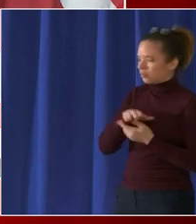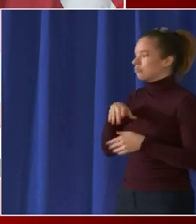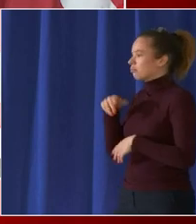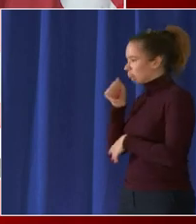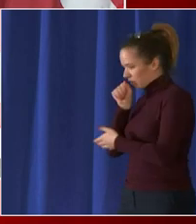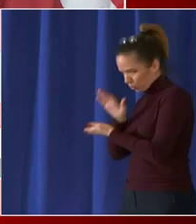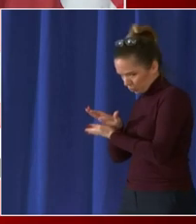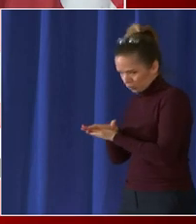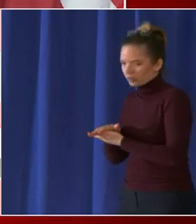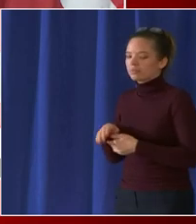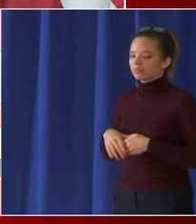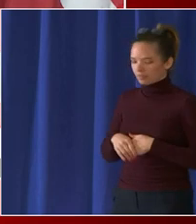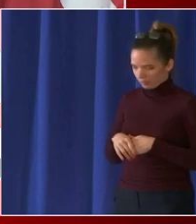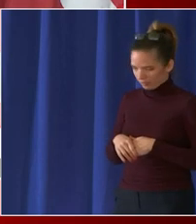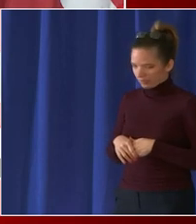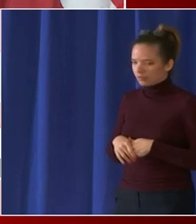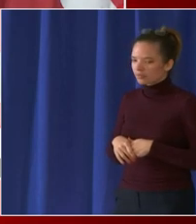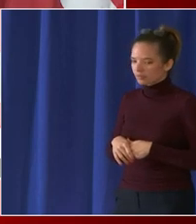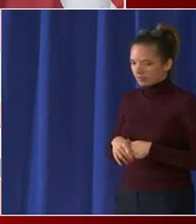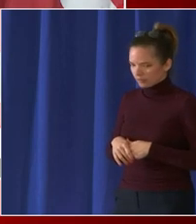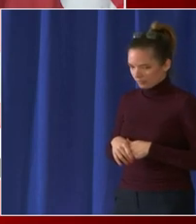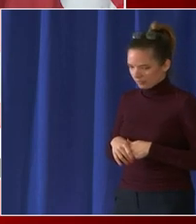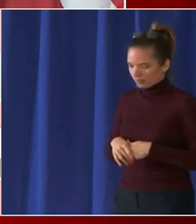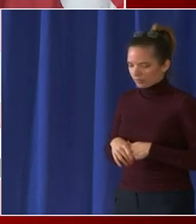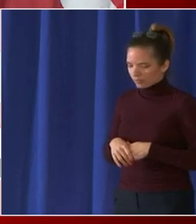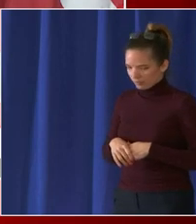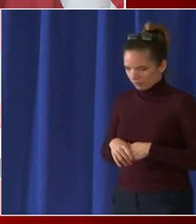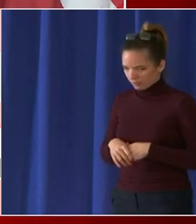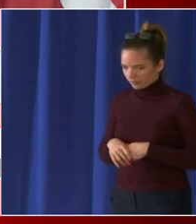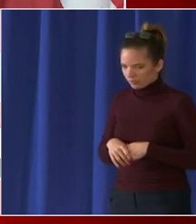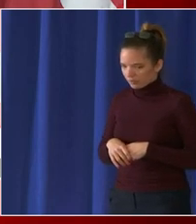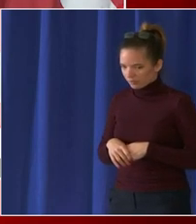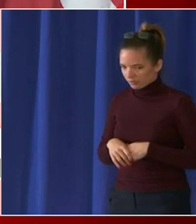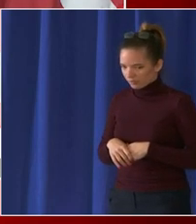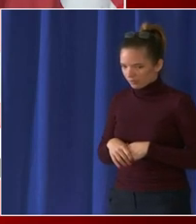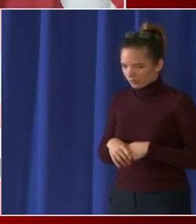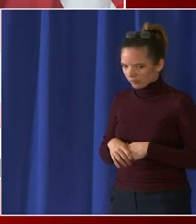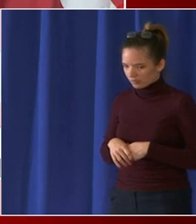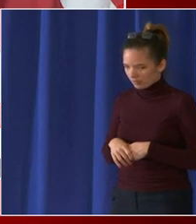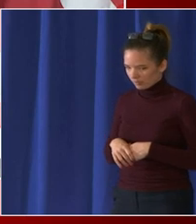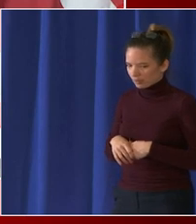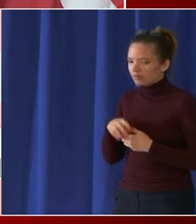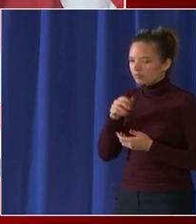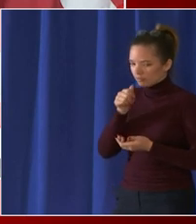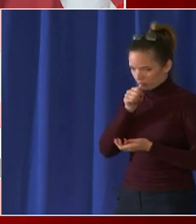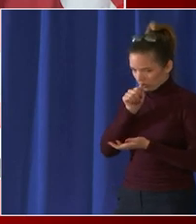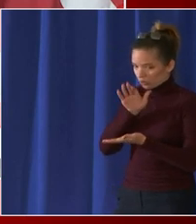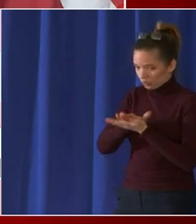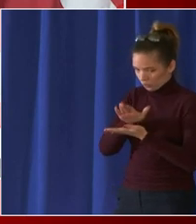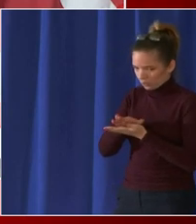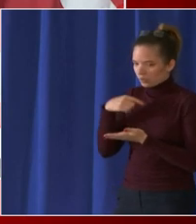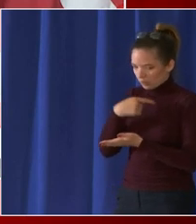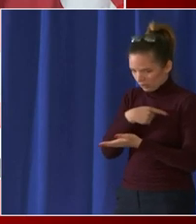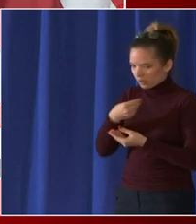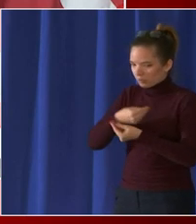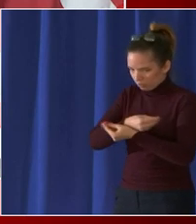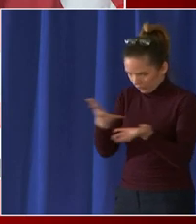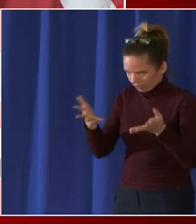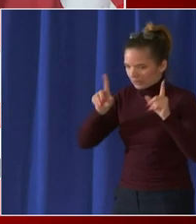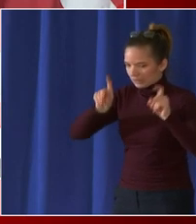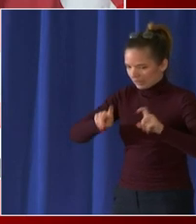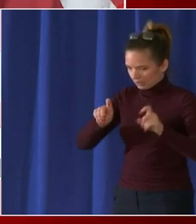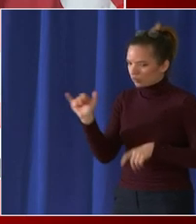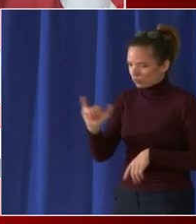um correct we provided the public charter schools um with the test we do appreciate the breakdown and